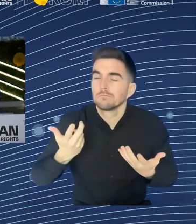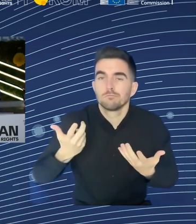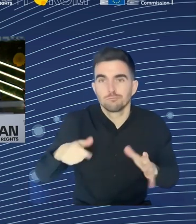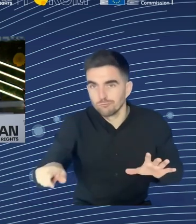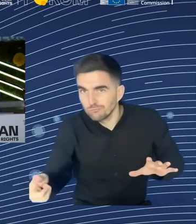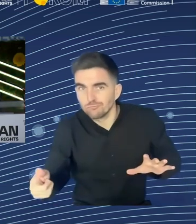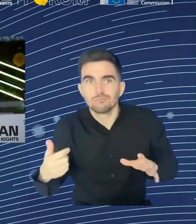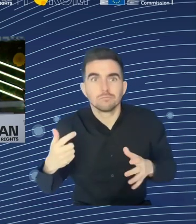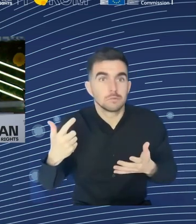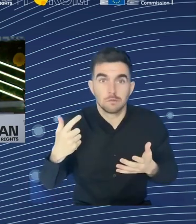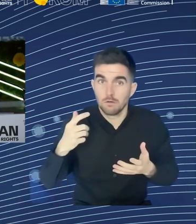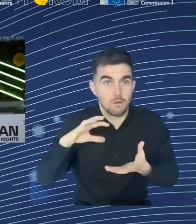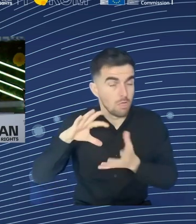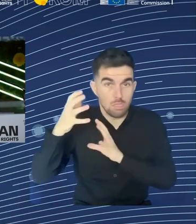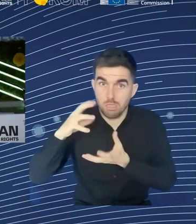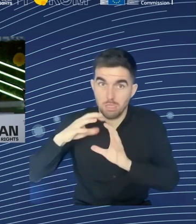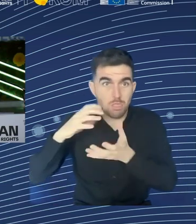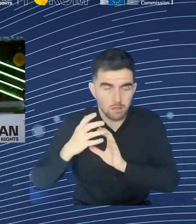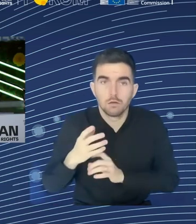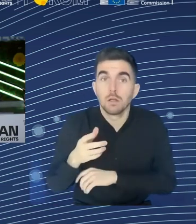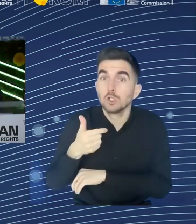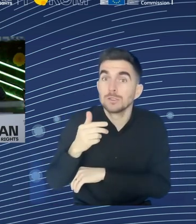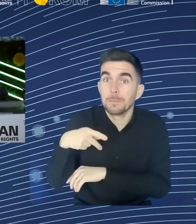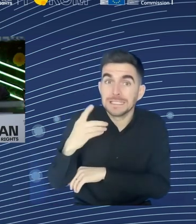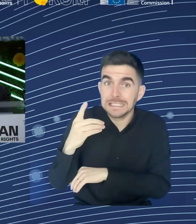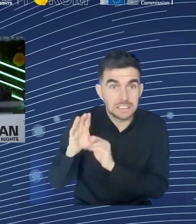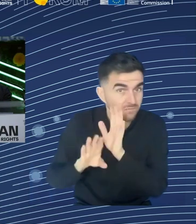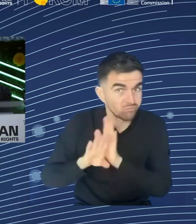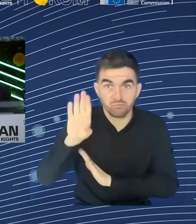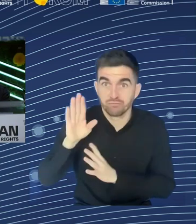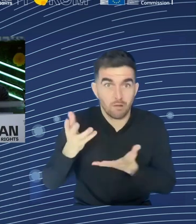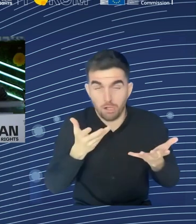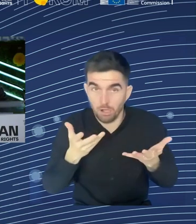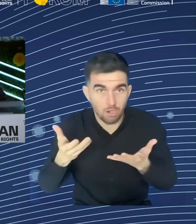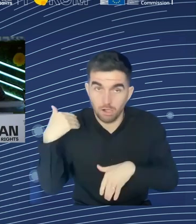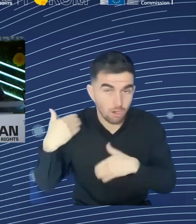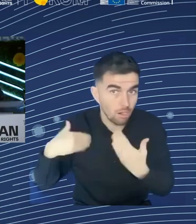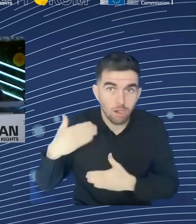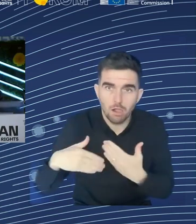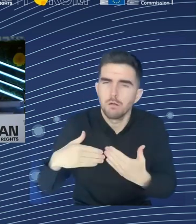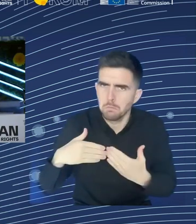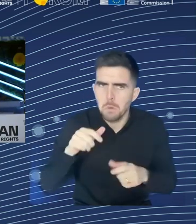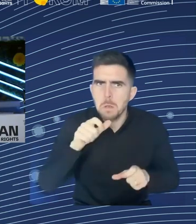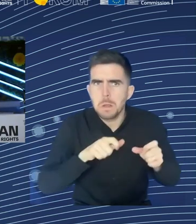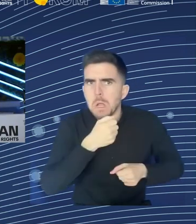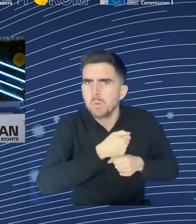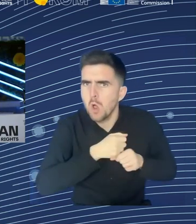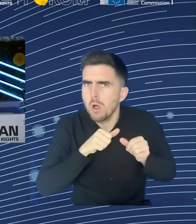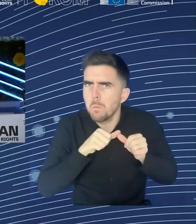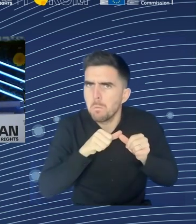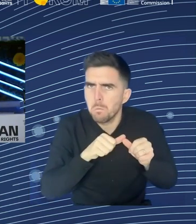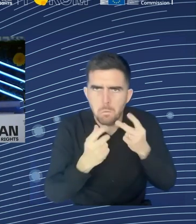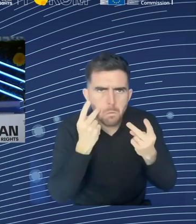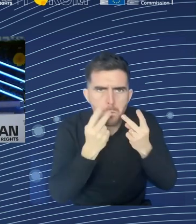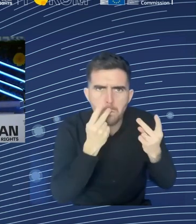autumn forecast has come out. It predicts only 0.6% growth this year, then 1.3% in 2024 and